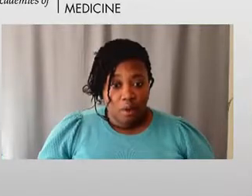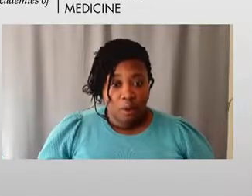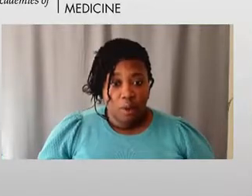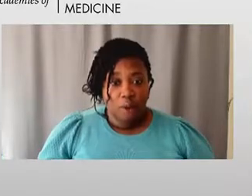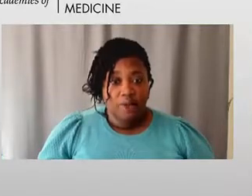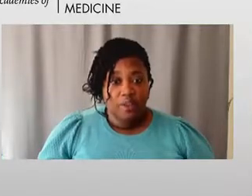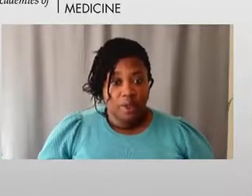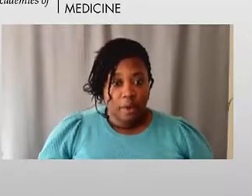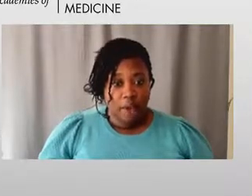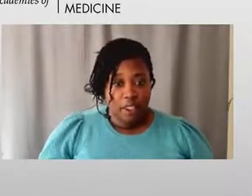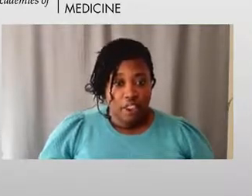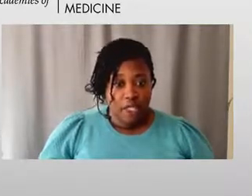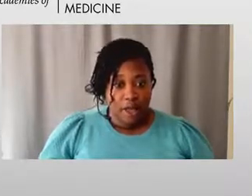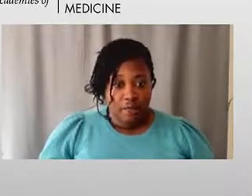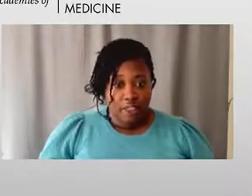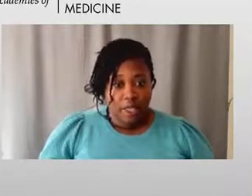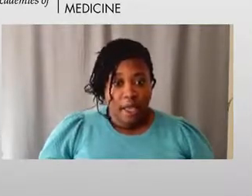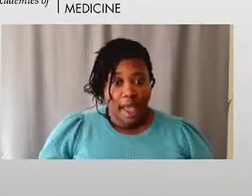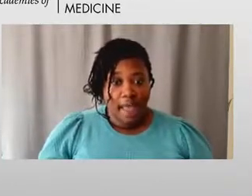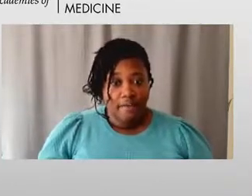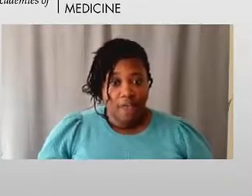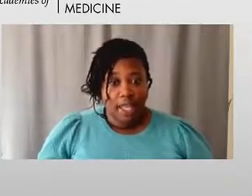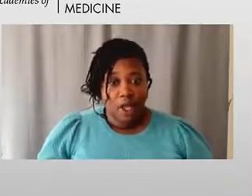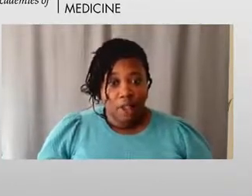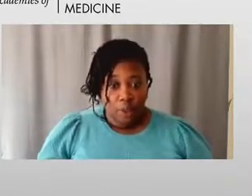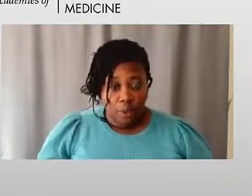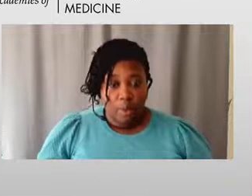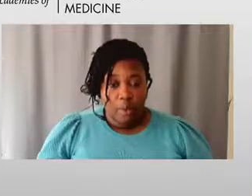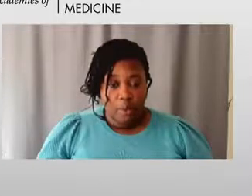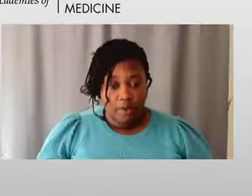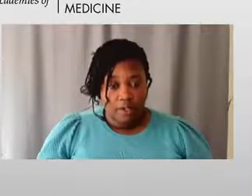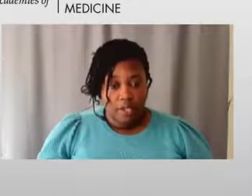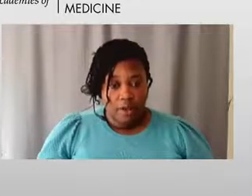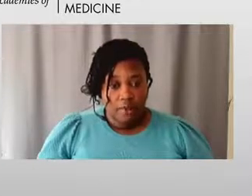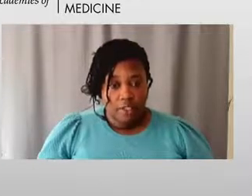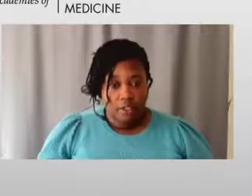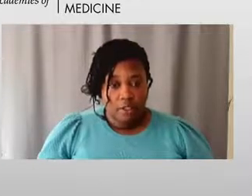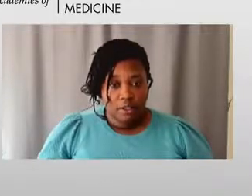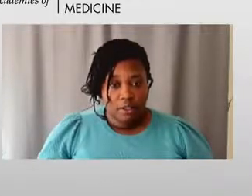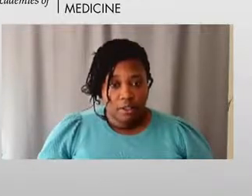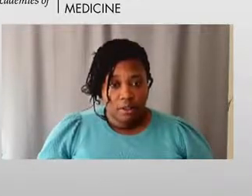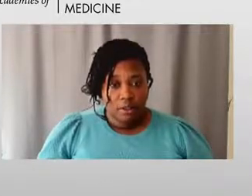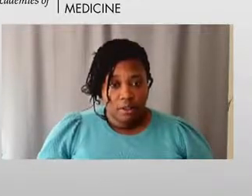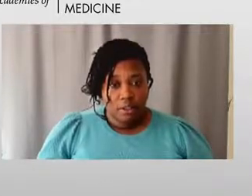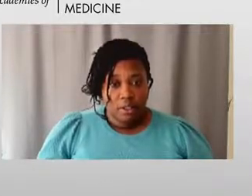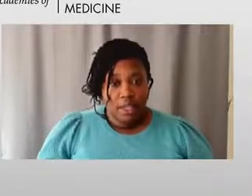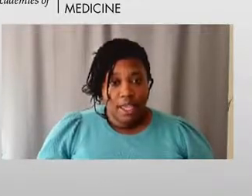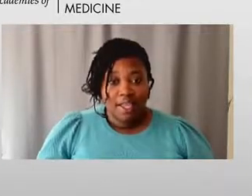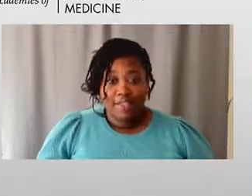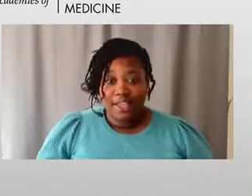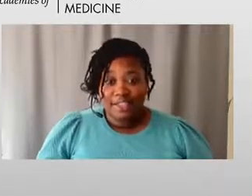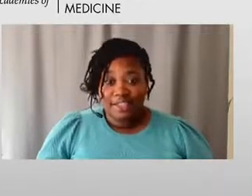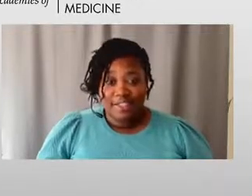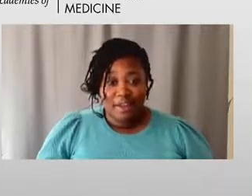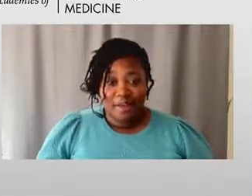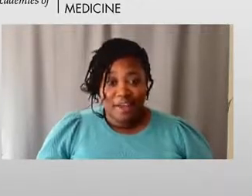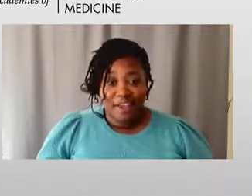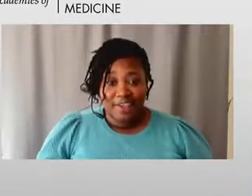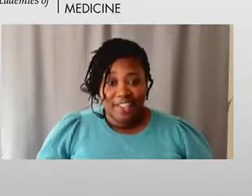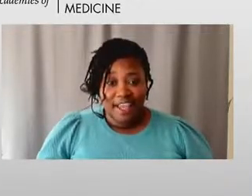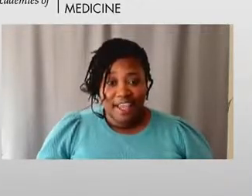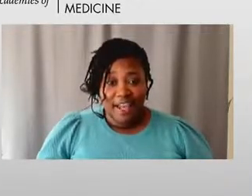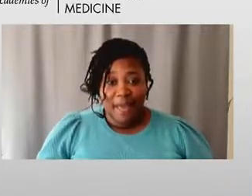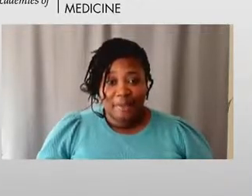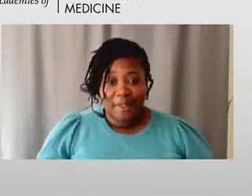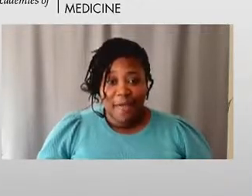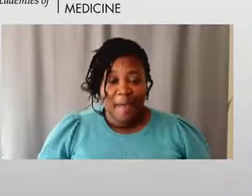wall with shelves. I have a globe on one of the shelves. It is nice to see you all